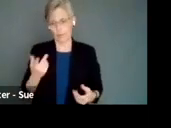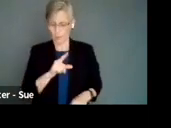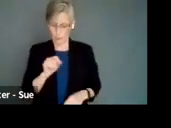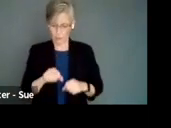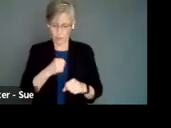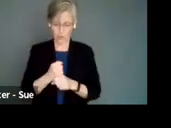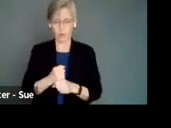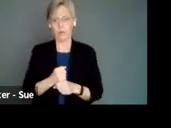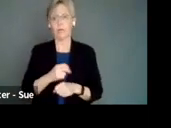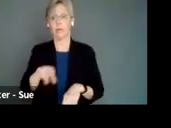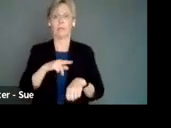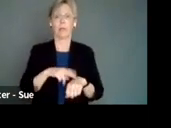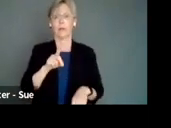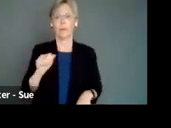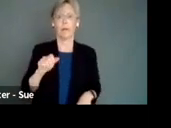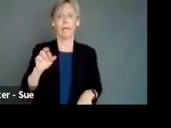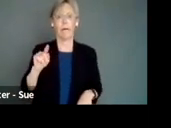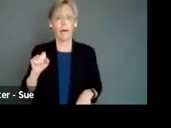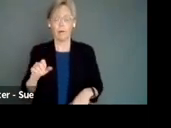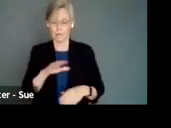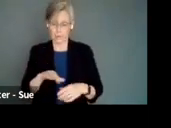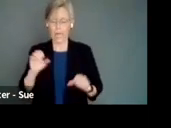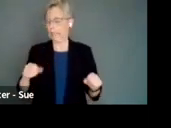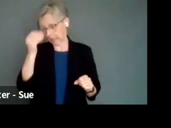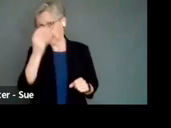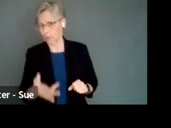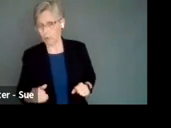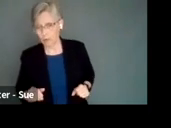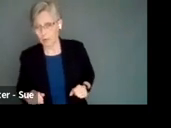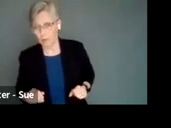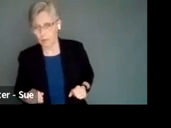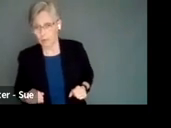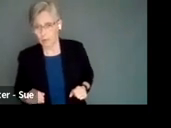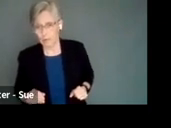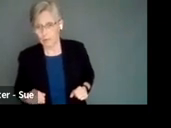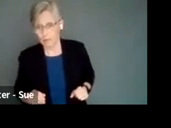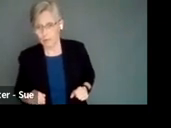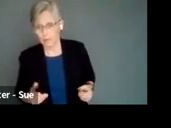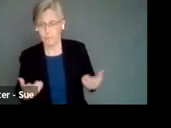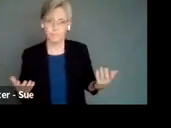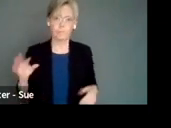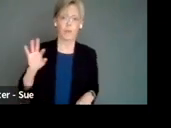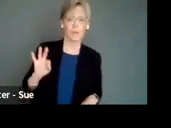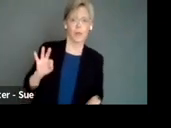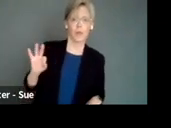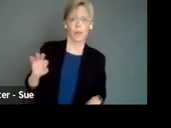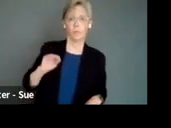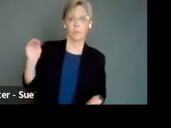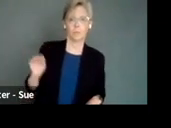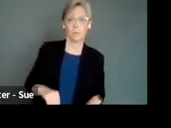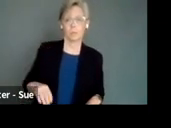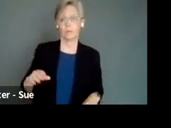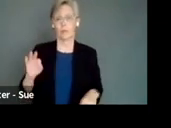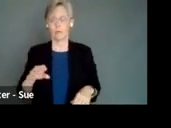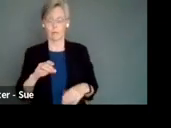of national disability arts domain development, I can tell you that 99% of my racialized